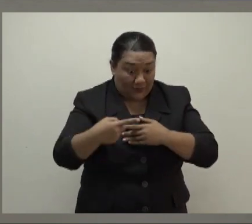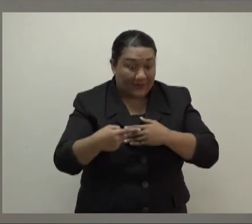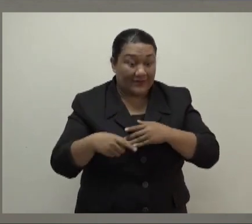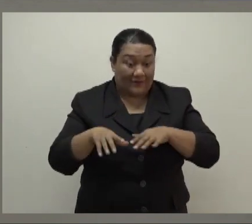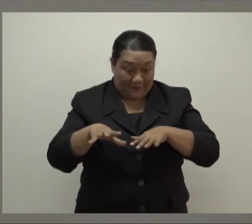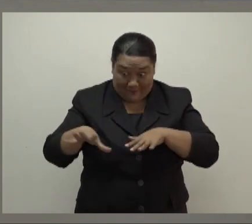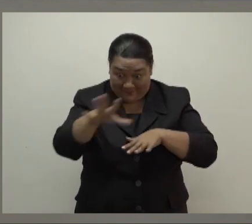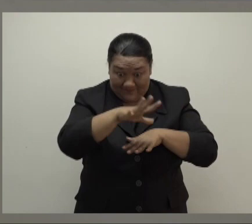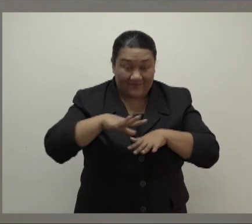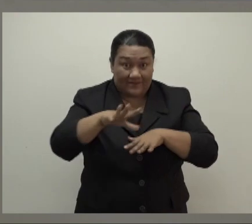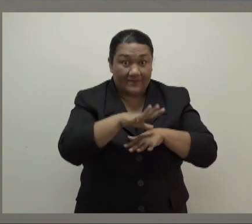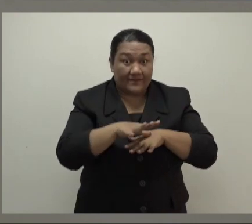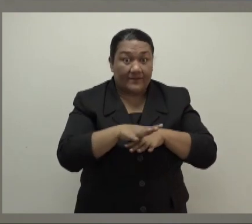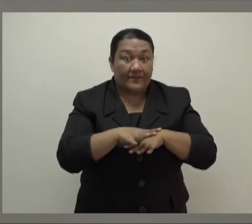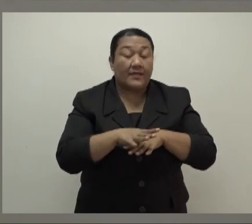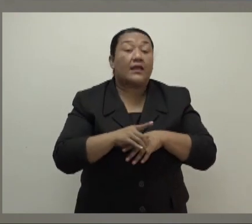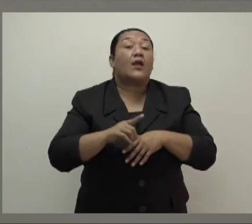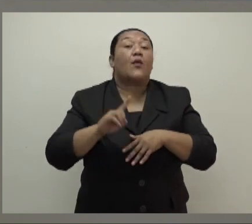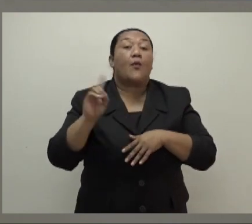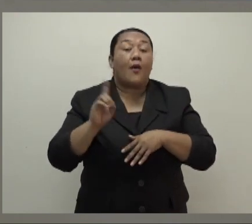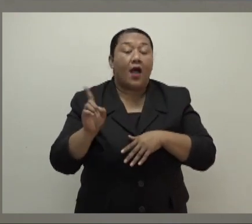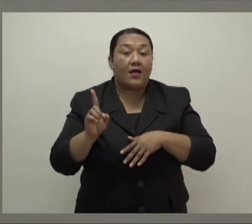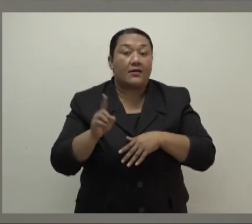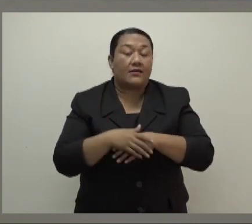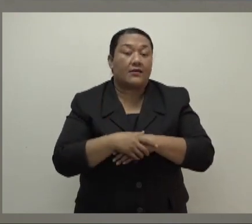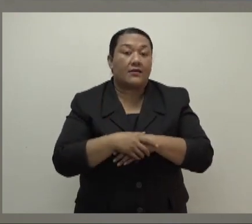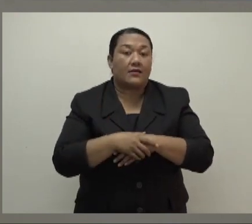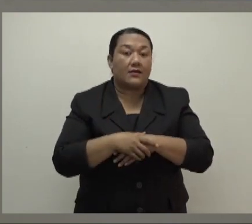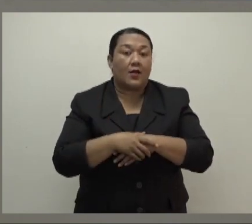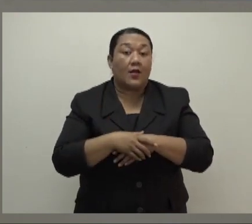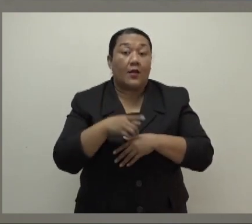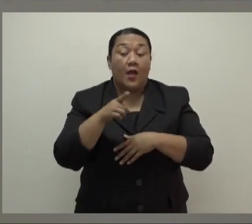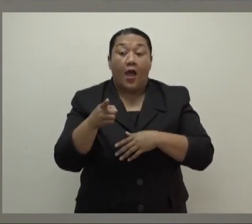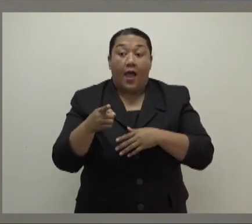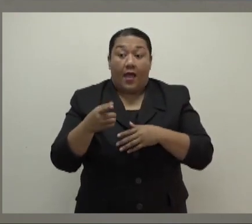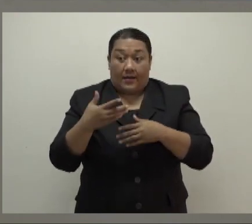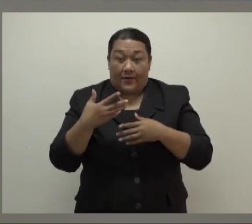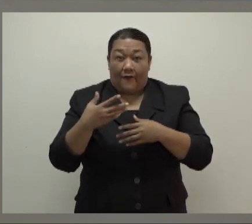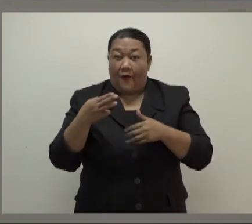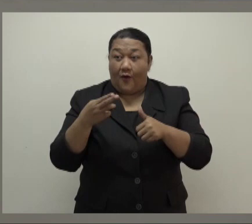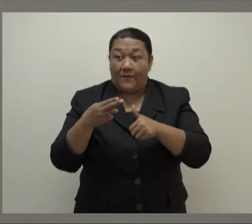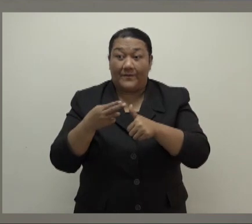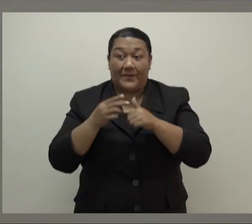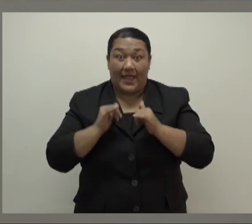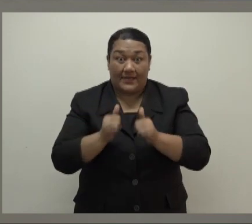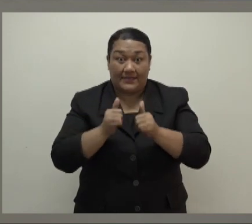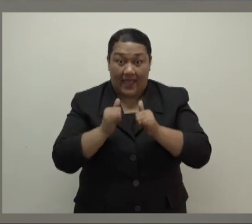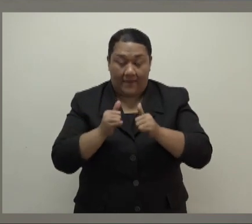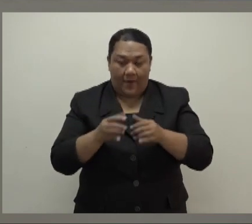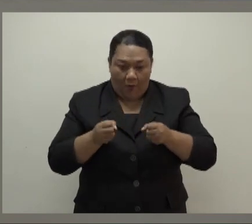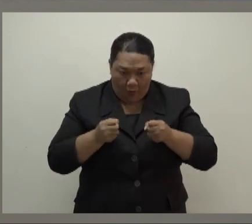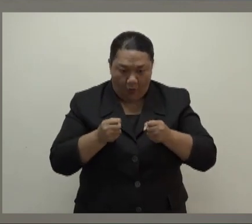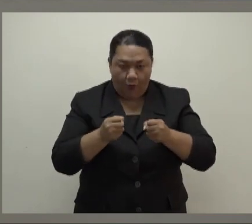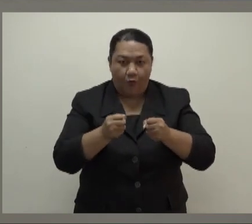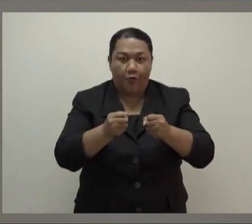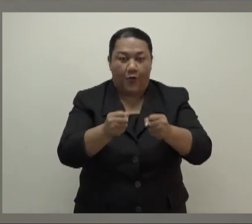schools. And, in the interest of fairness, we are pausing Year 13 exams and deferring the remaining exams until next week